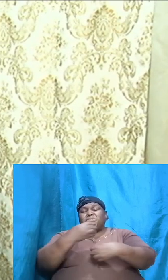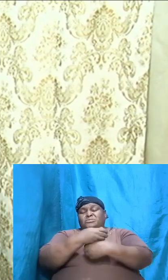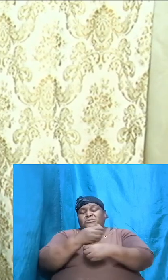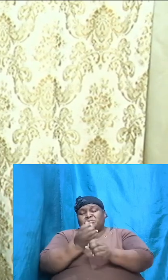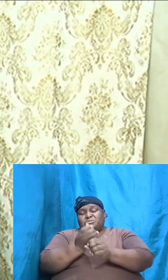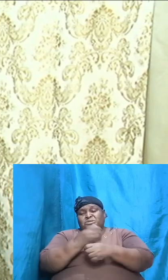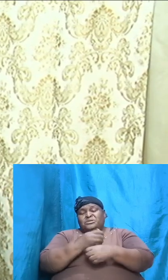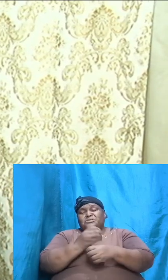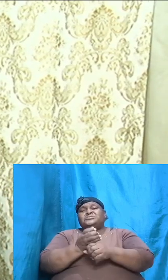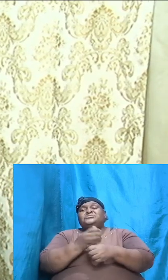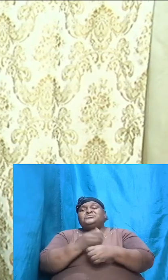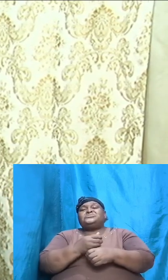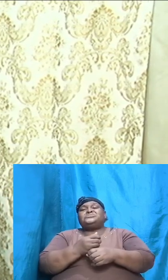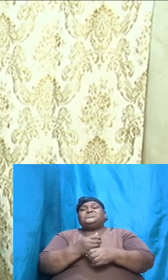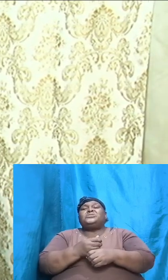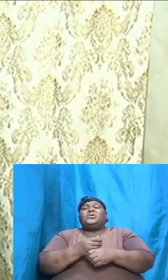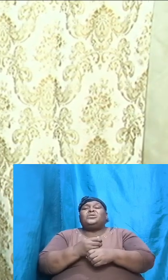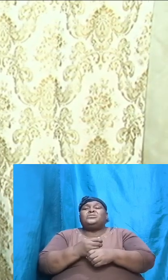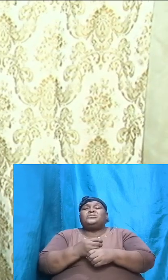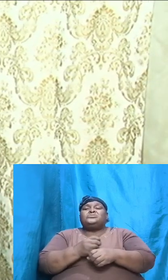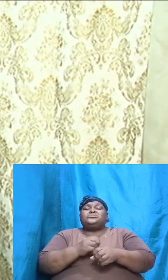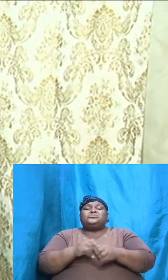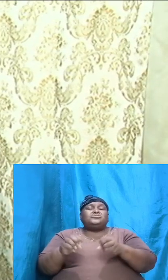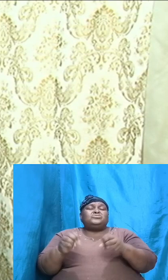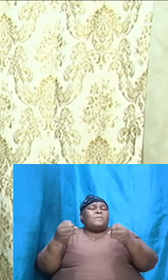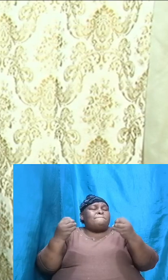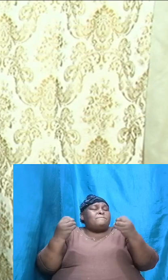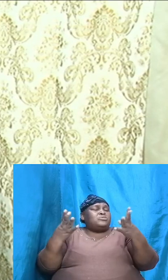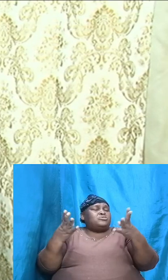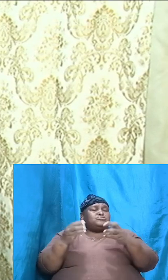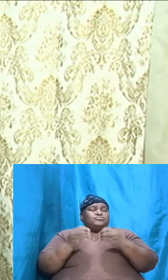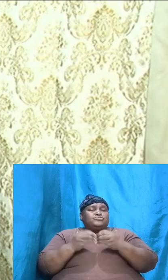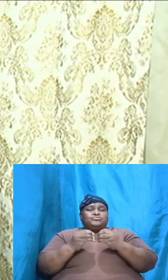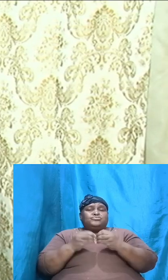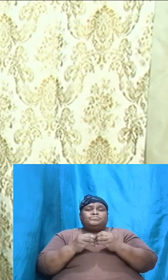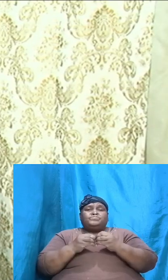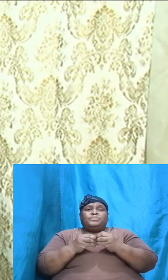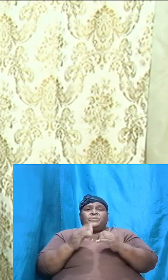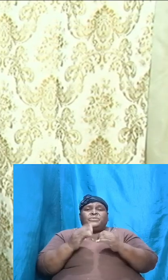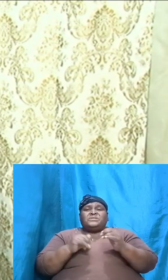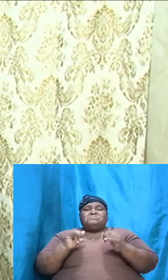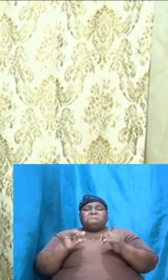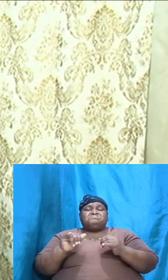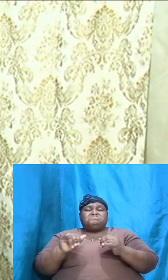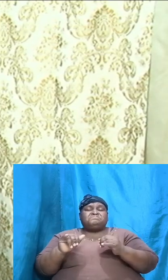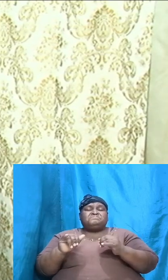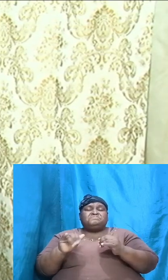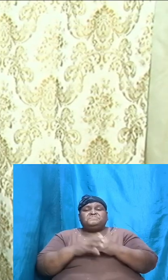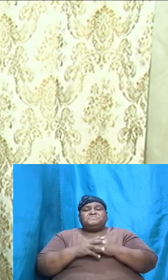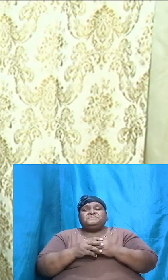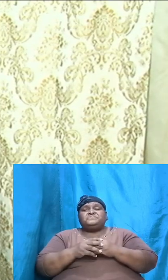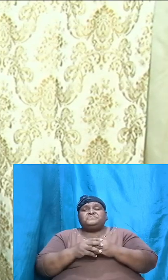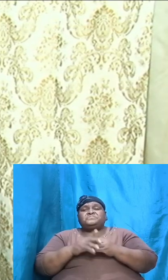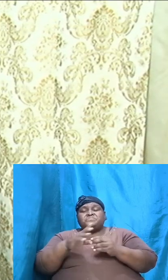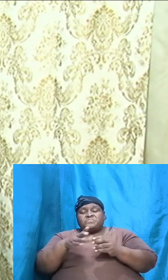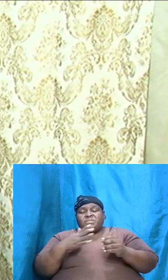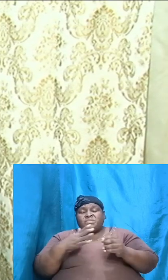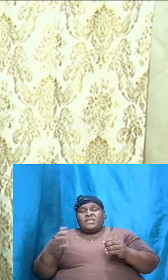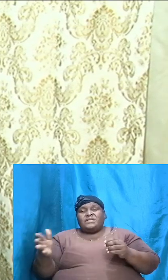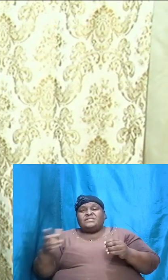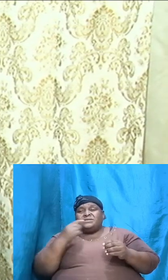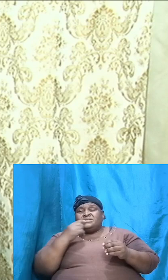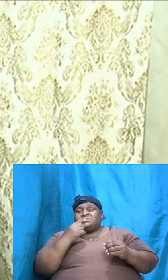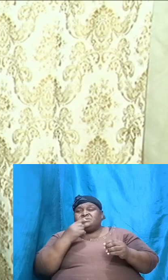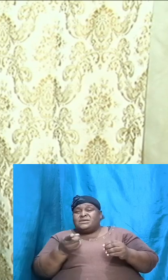the stories. No, it is so much more than that. And one of the things that we